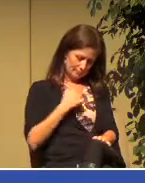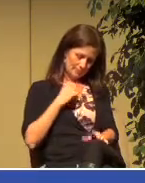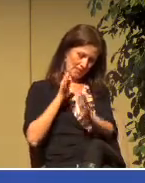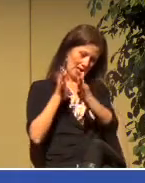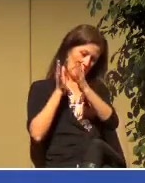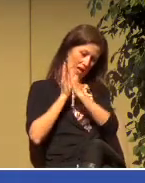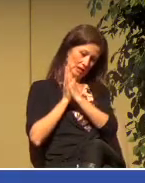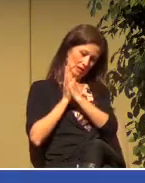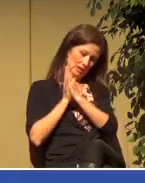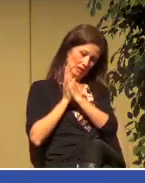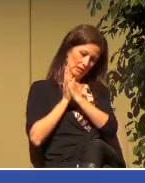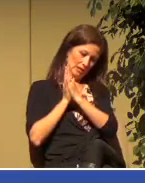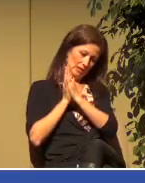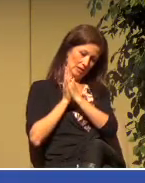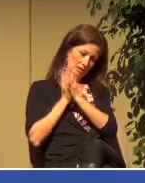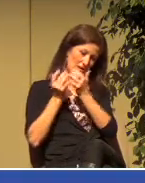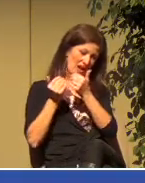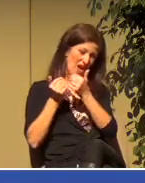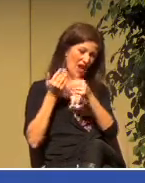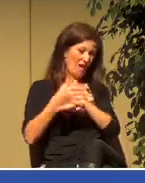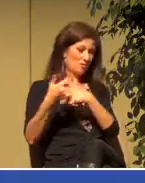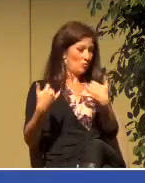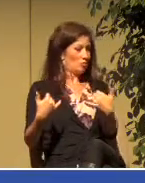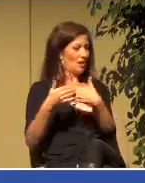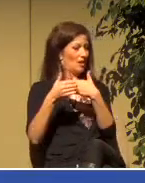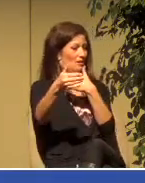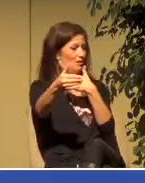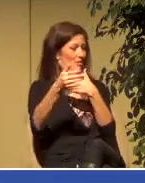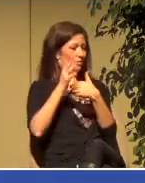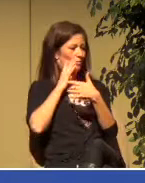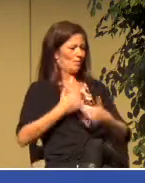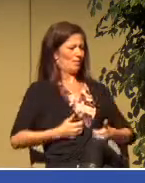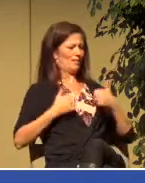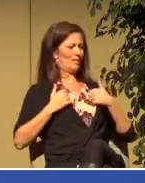live differently as a result of hearing Your Word this morning.